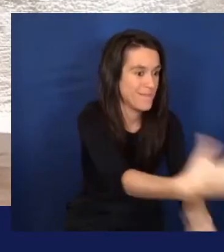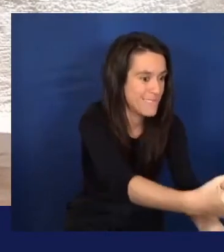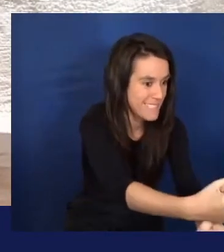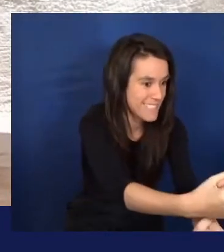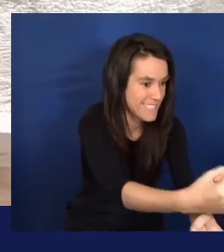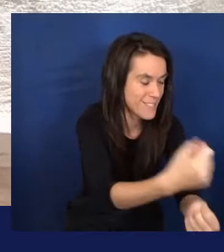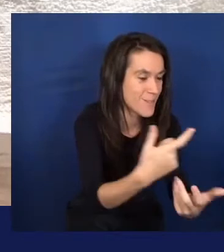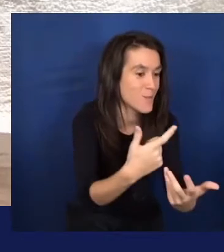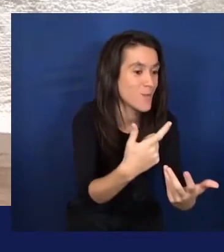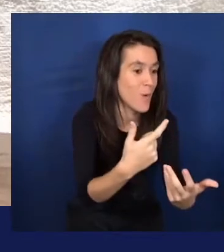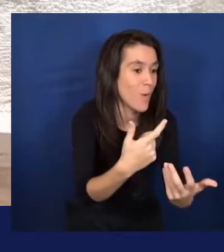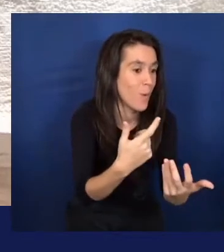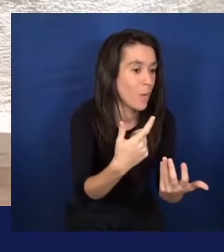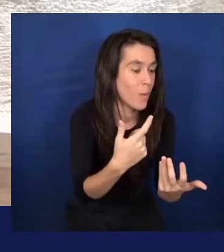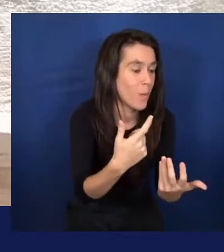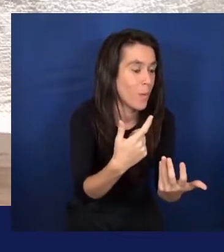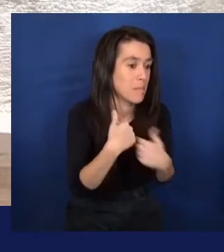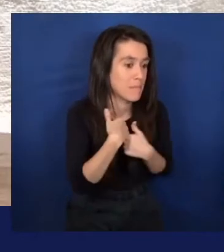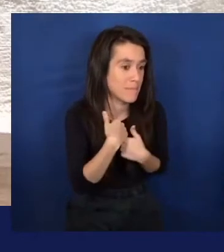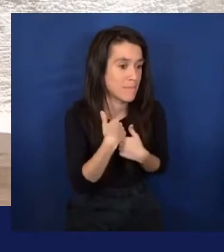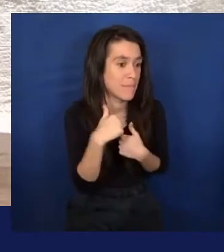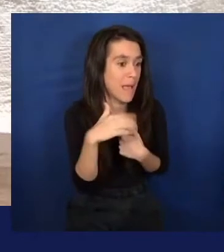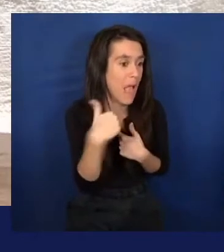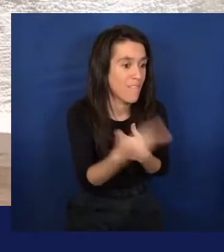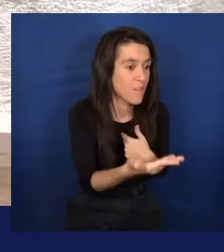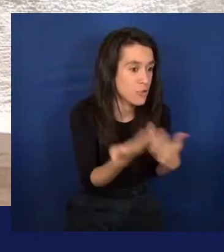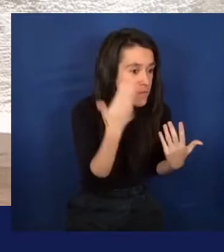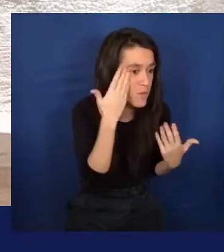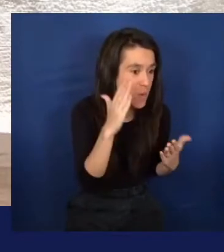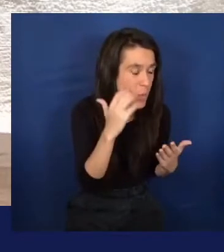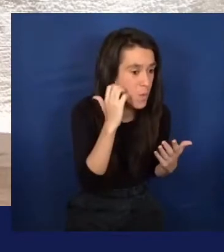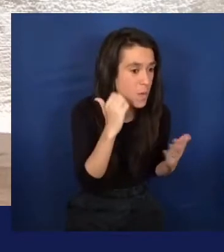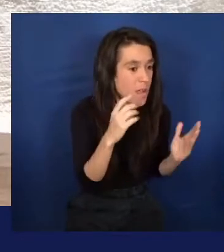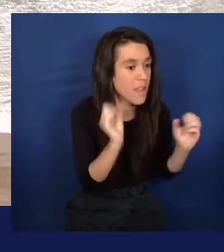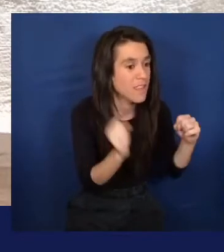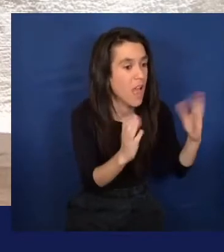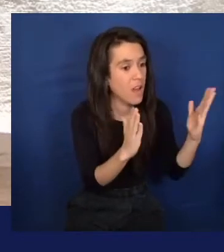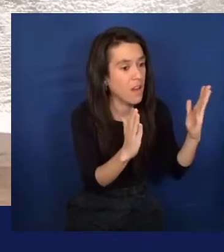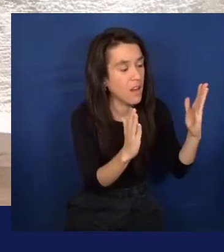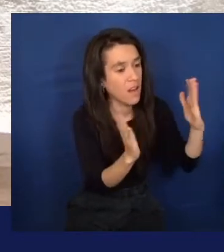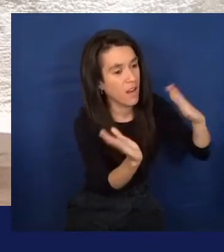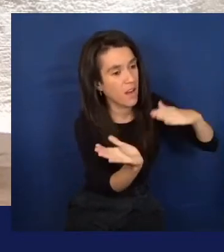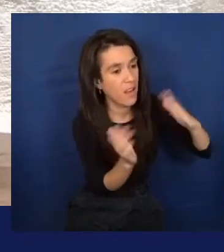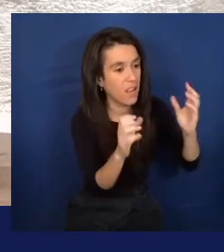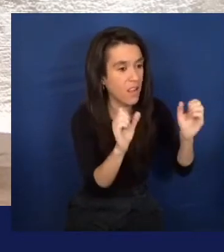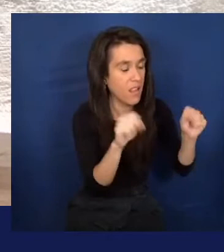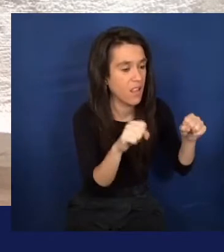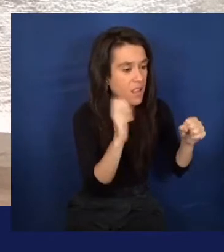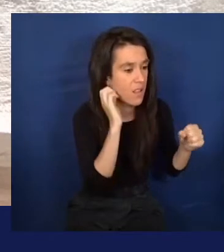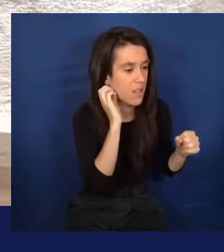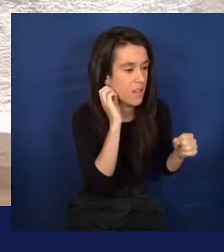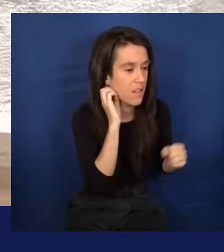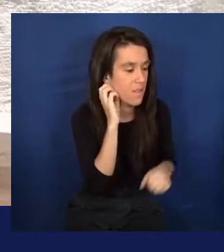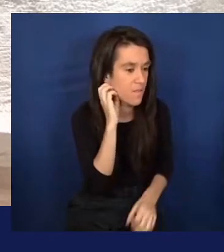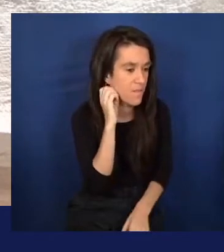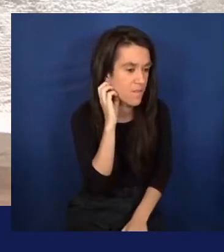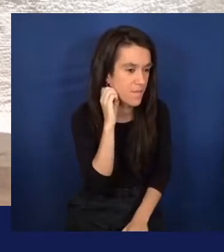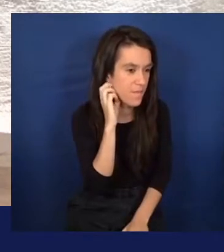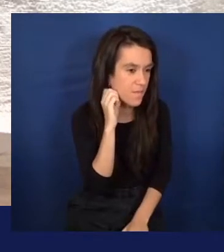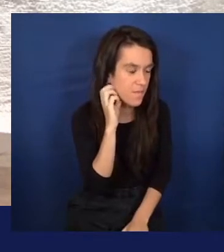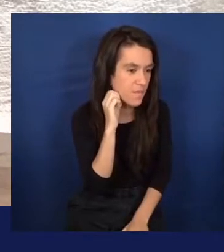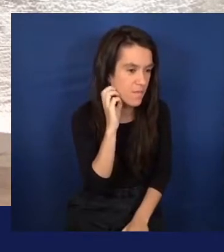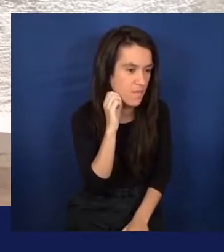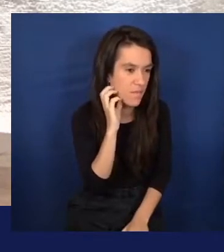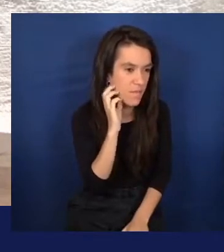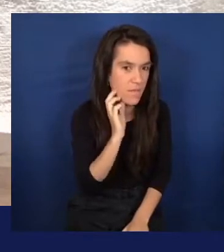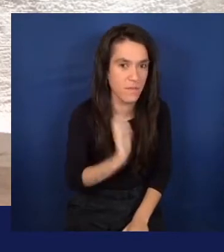and the Global AI Community hashtag to it, you can win $50 gift card. And with that, thank you, Marion,